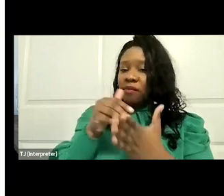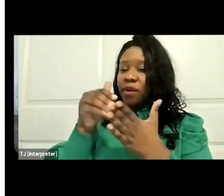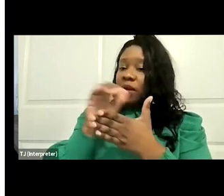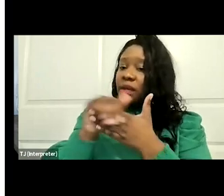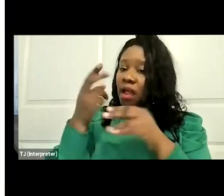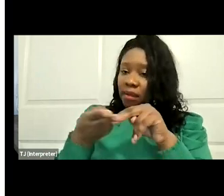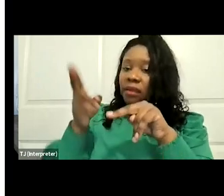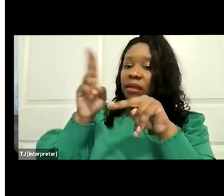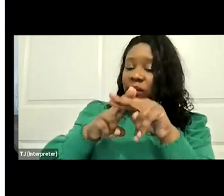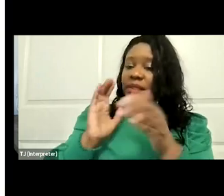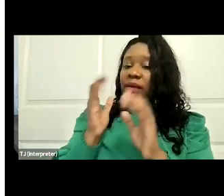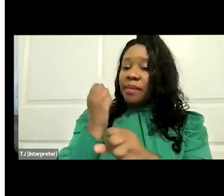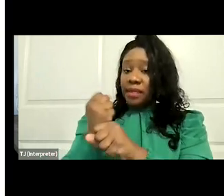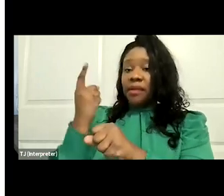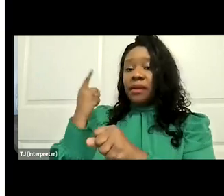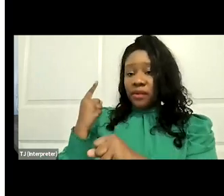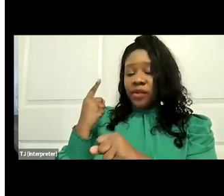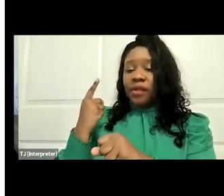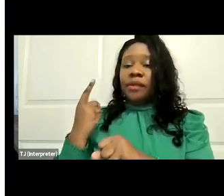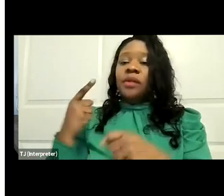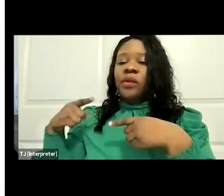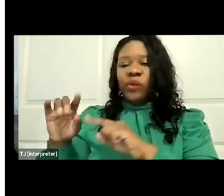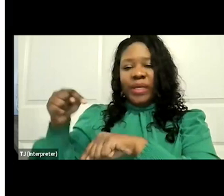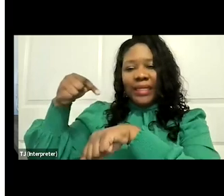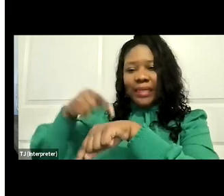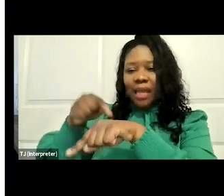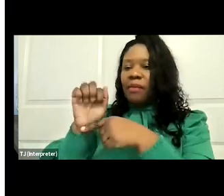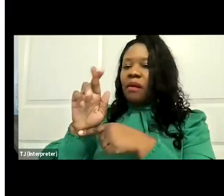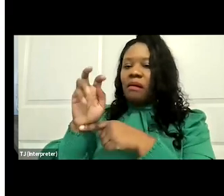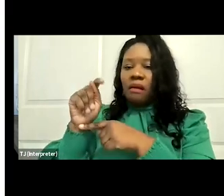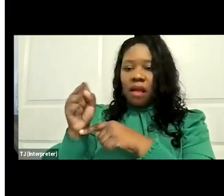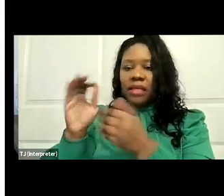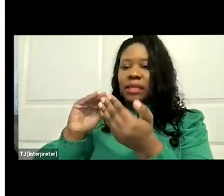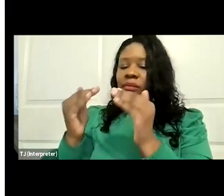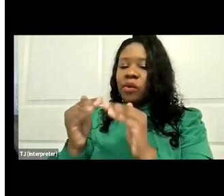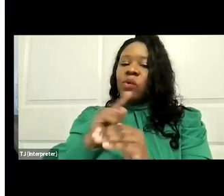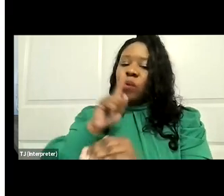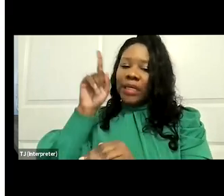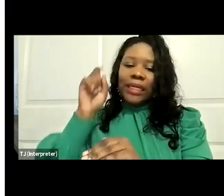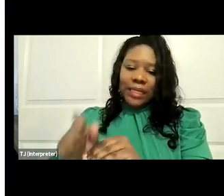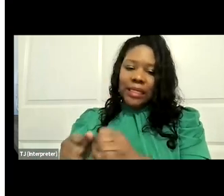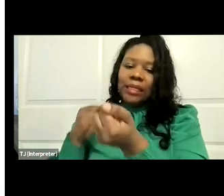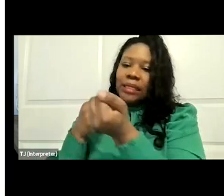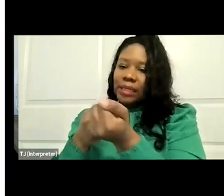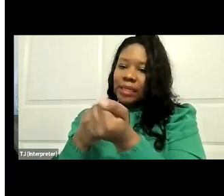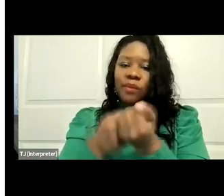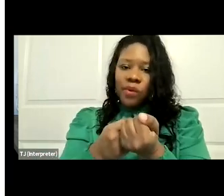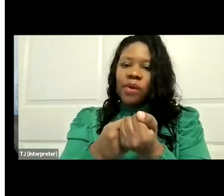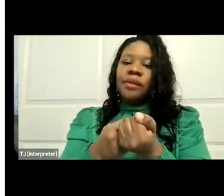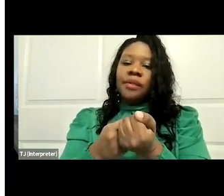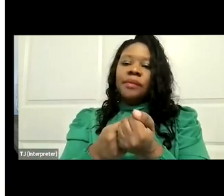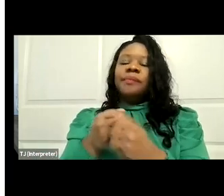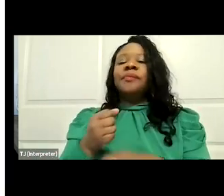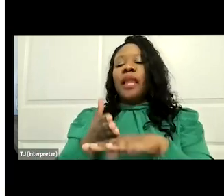over last year at a time when the arts community really needs it the most coming post pandemic.